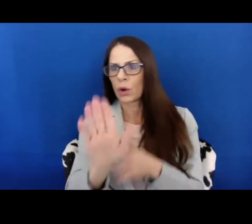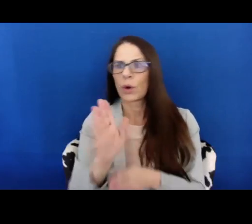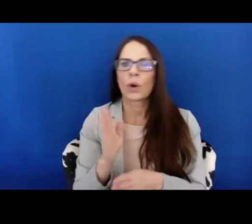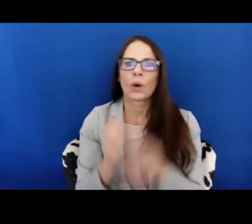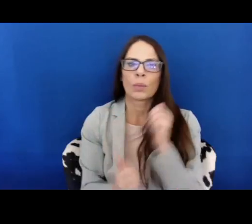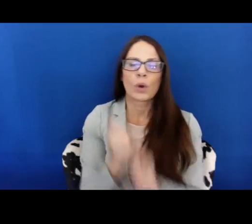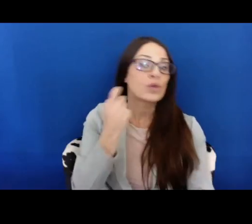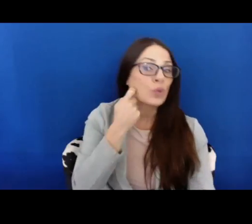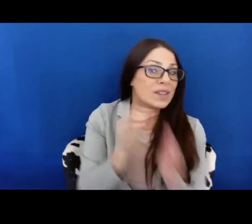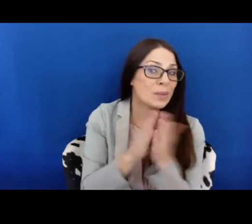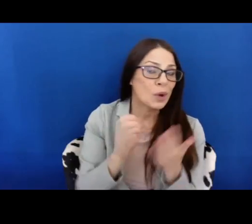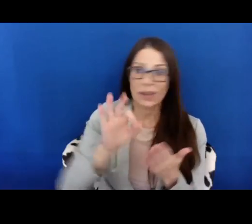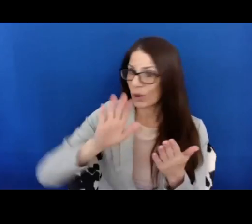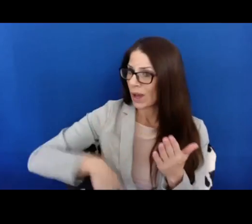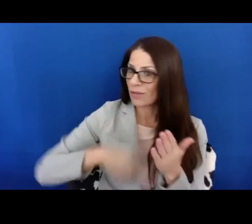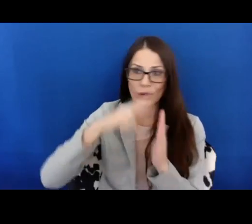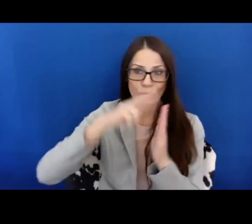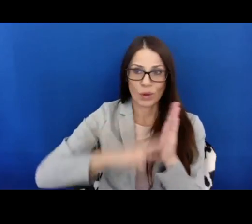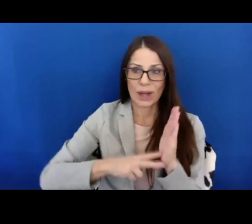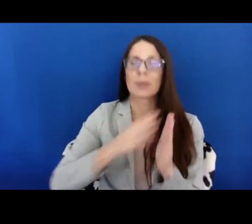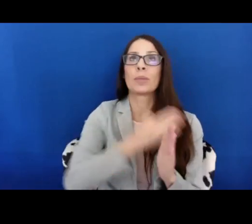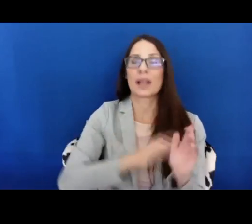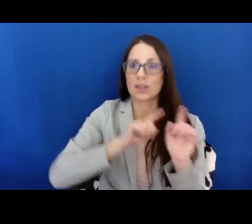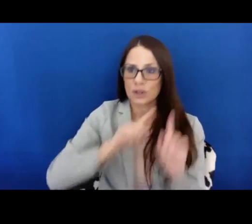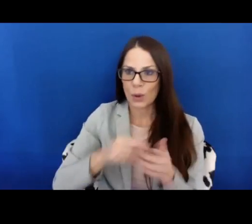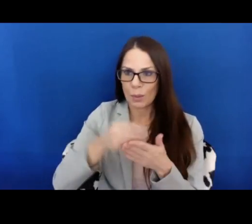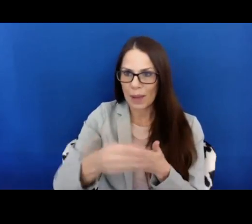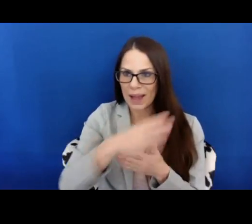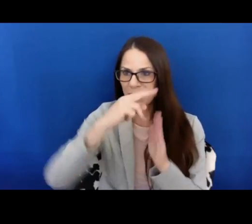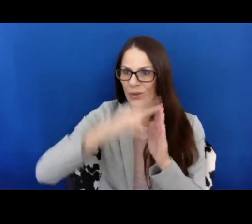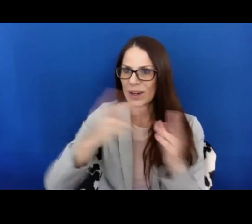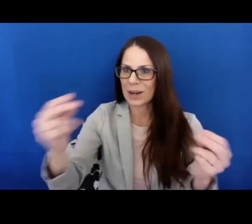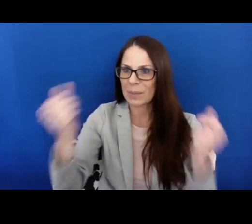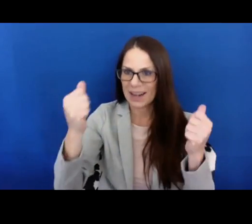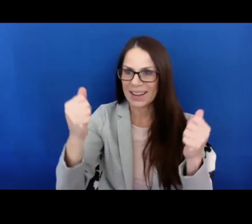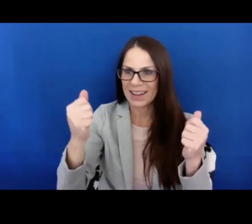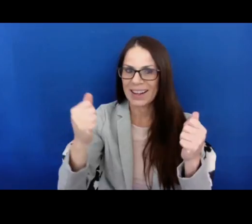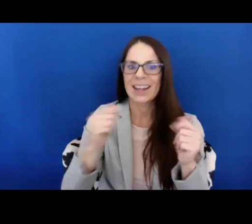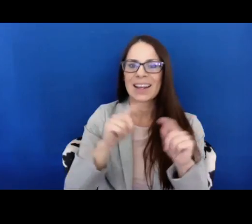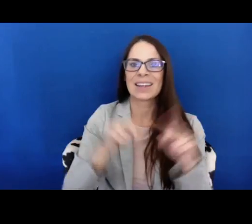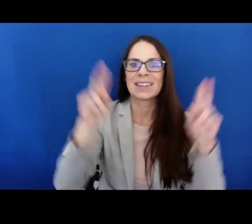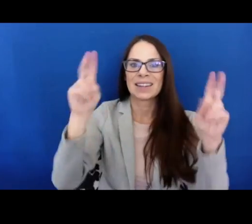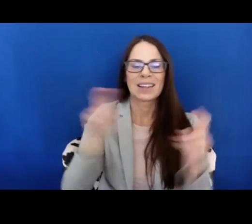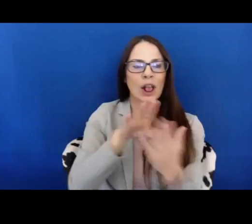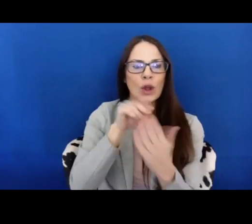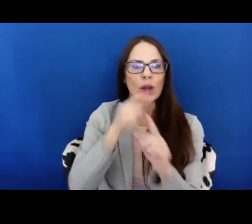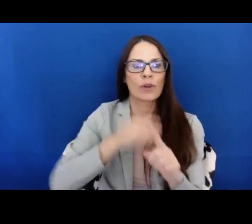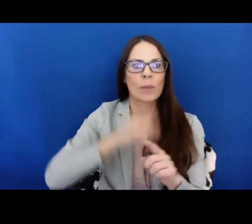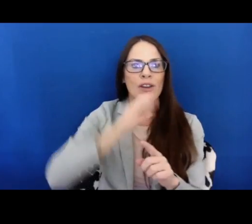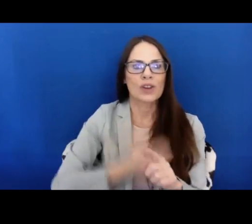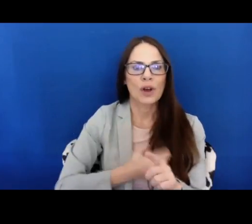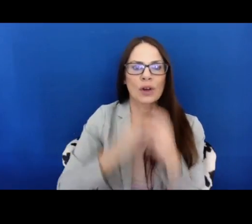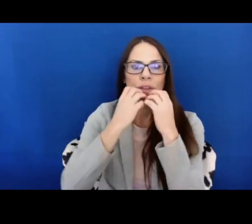if you have not read it, please go by it and read it immediately, is entitled Learning From My Daughter, The Value and Care of